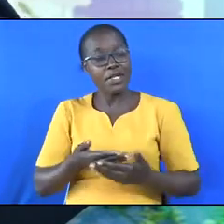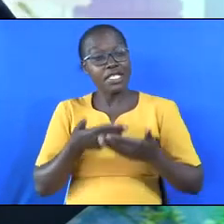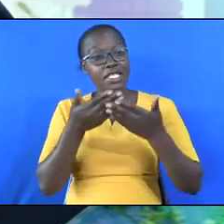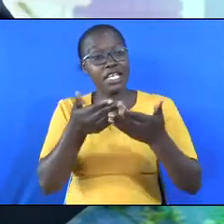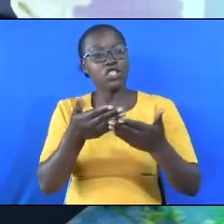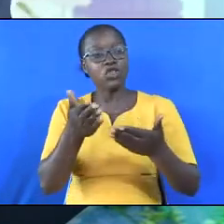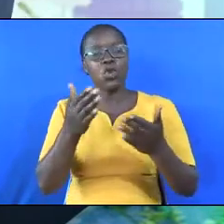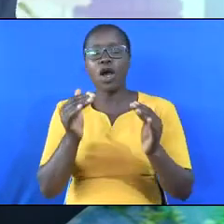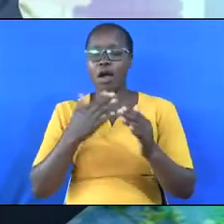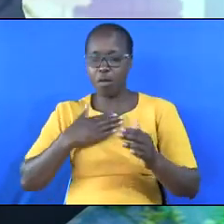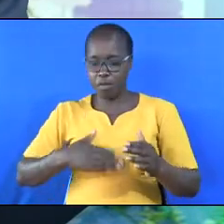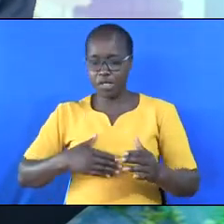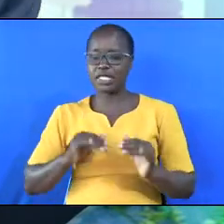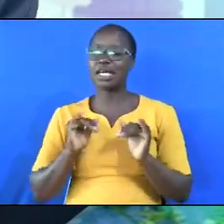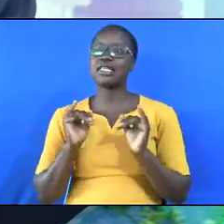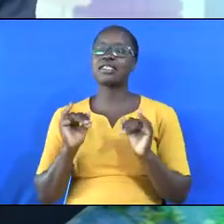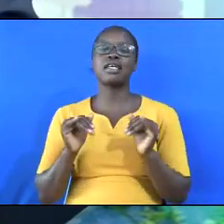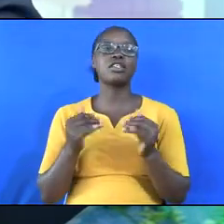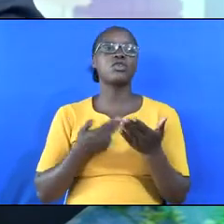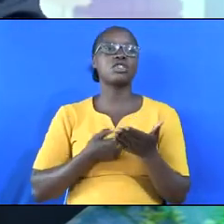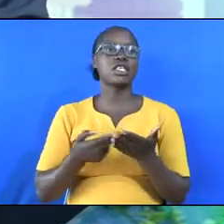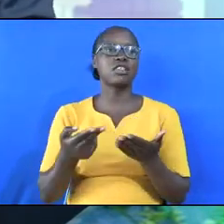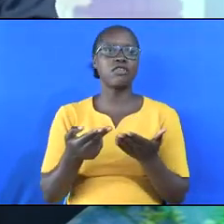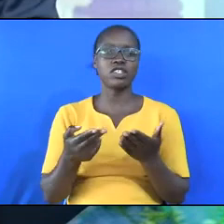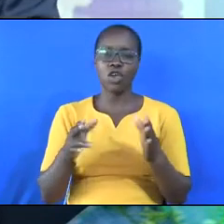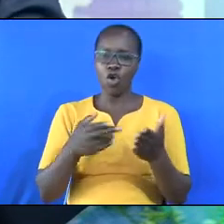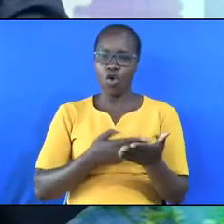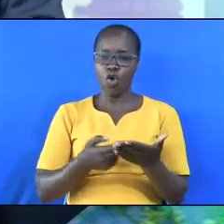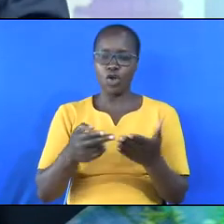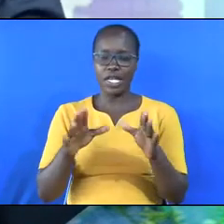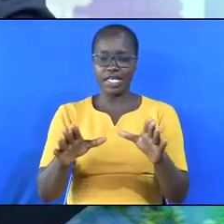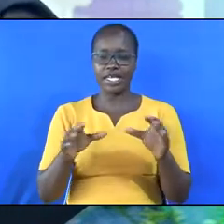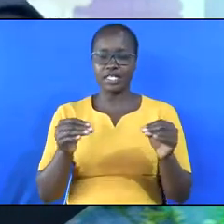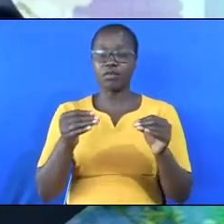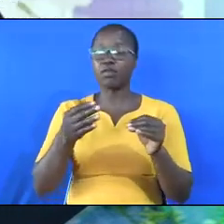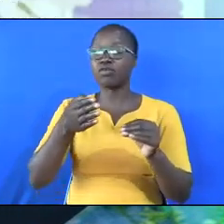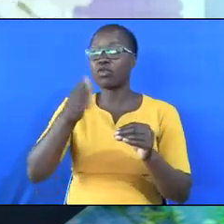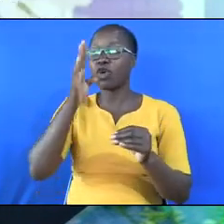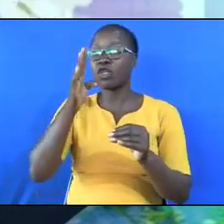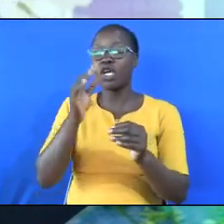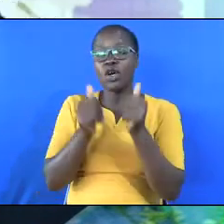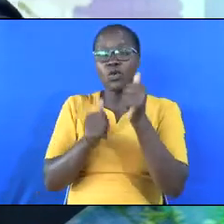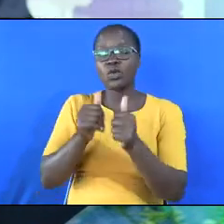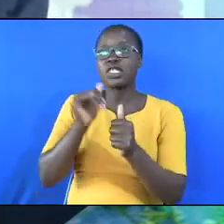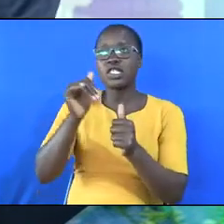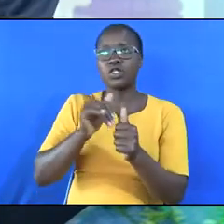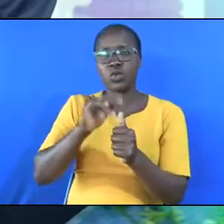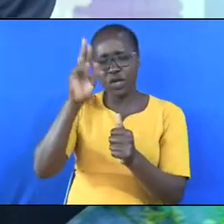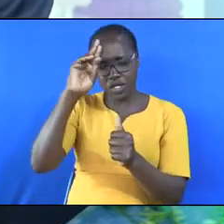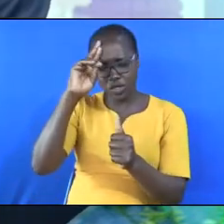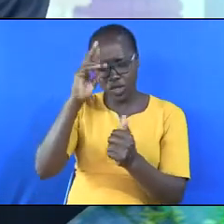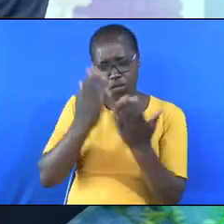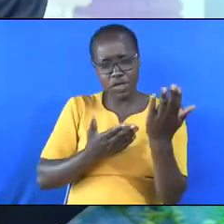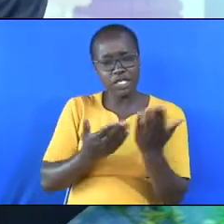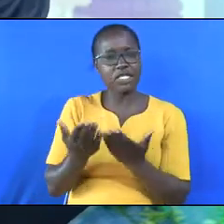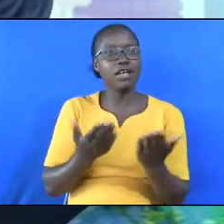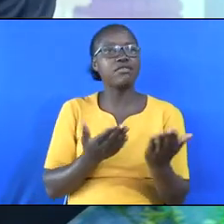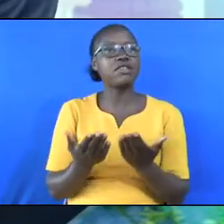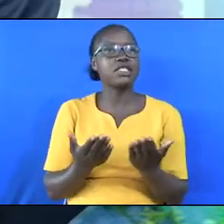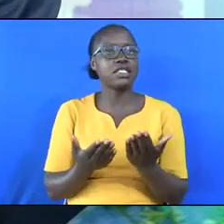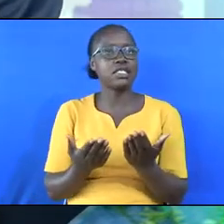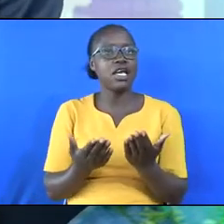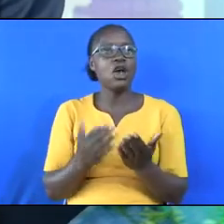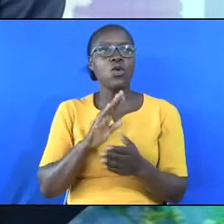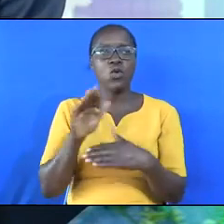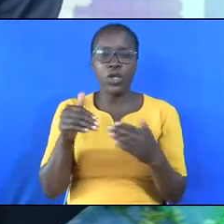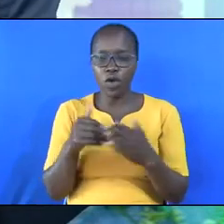living sacrifice, holy, acceptable to God, which is your reasonable service. We ought to present our bodies as a living